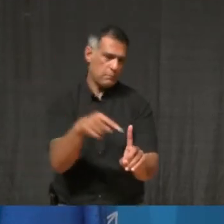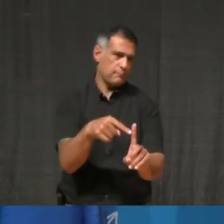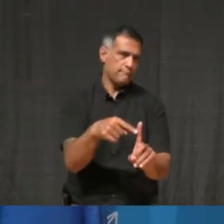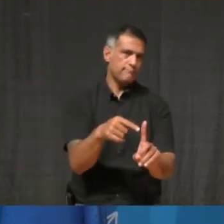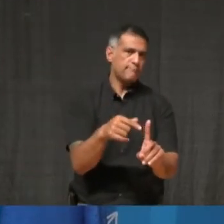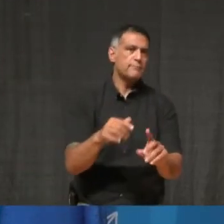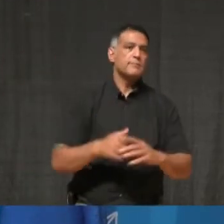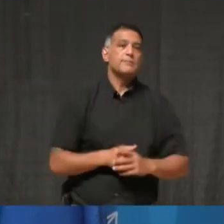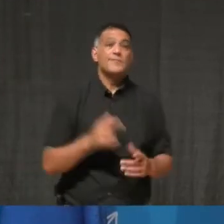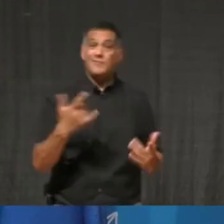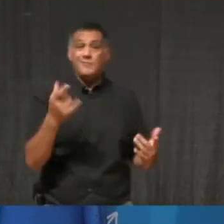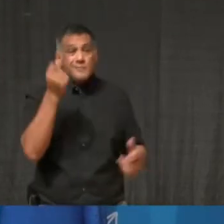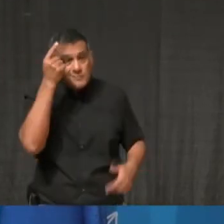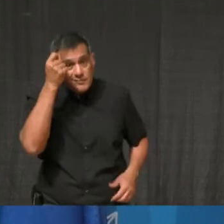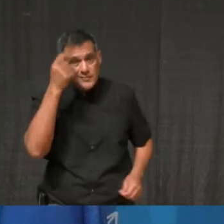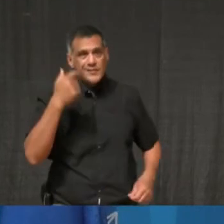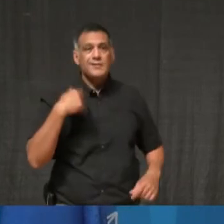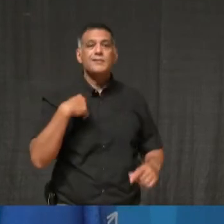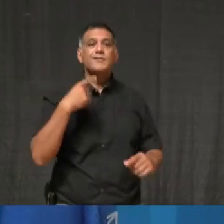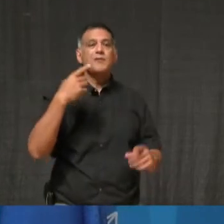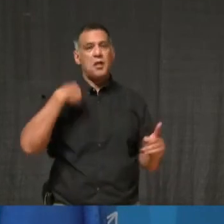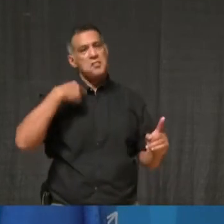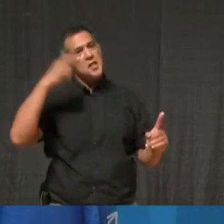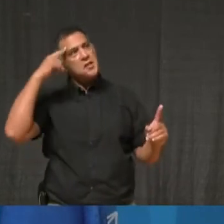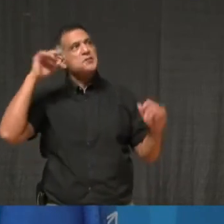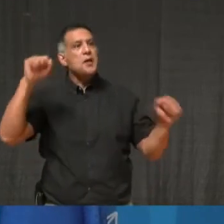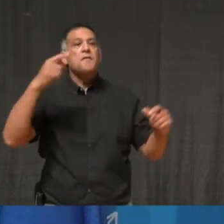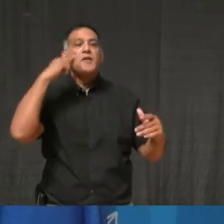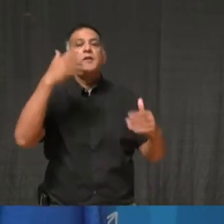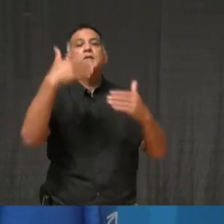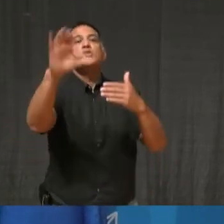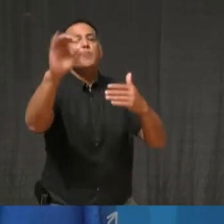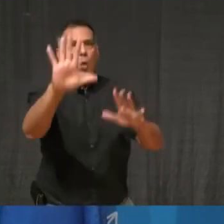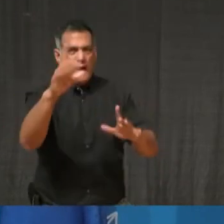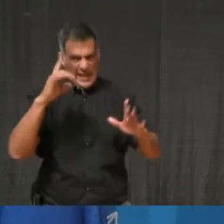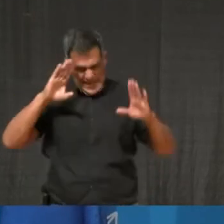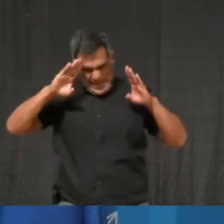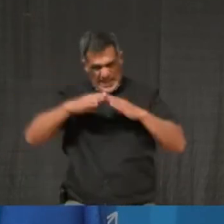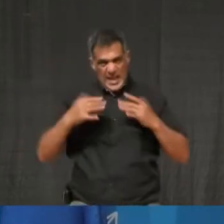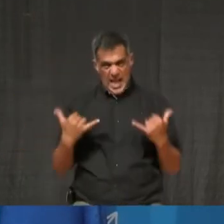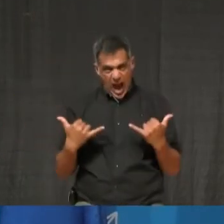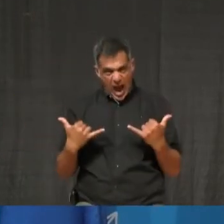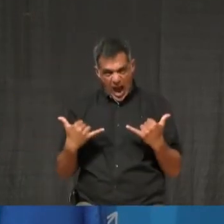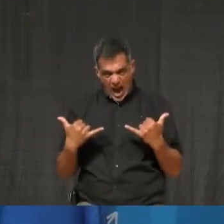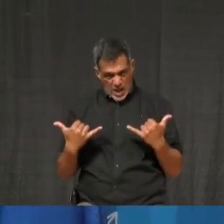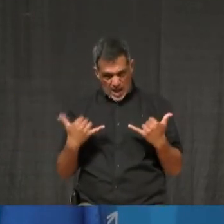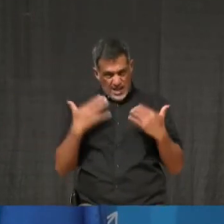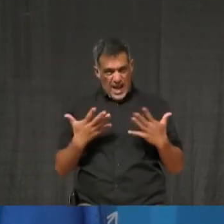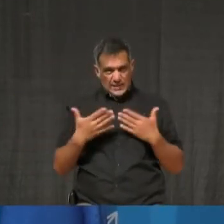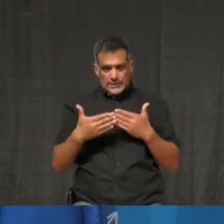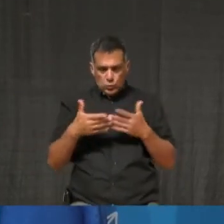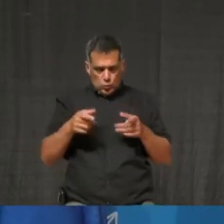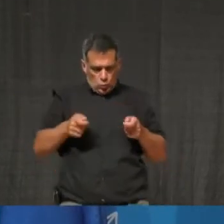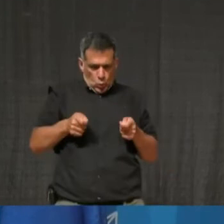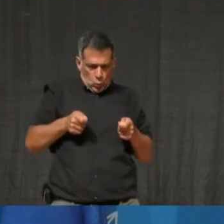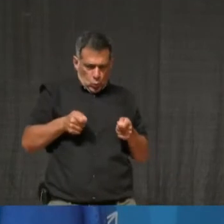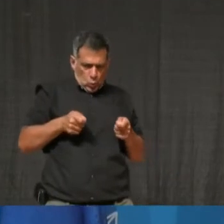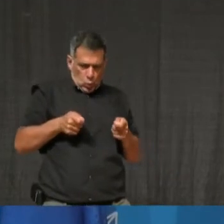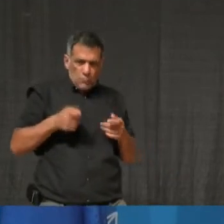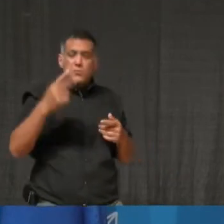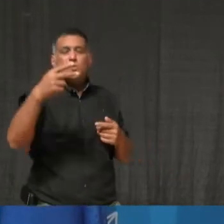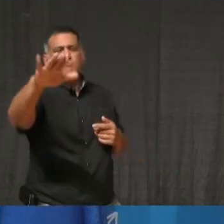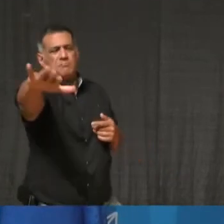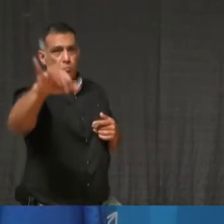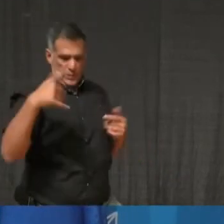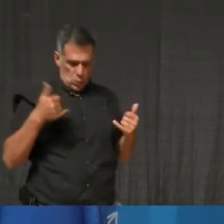now. We need to focus on getting this under control. And I would also argue, you know, the advice for Diwali and Thanksgiving,